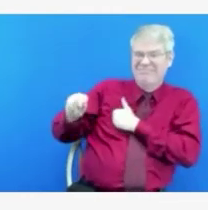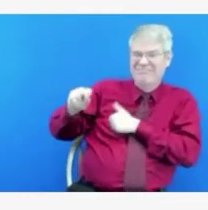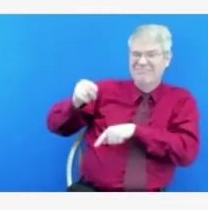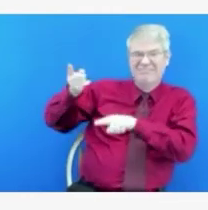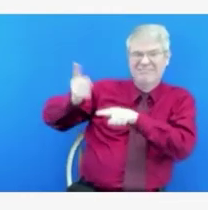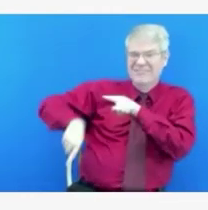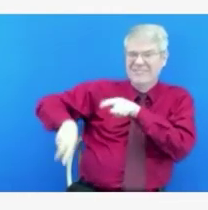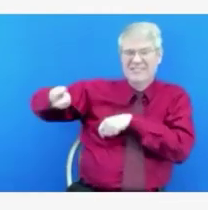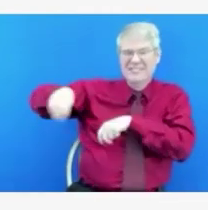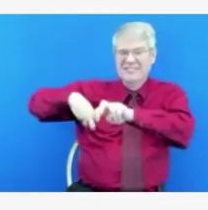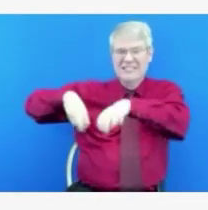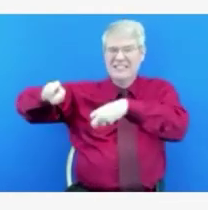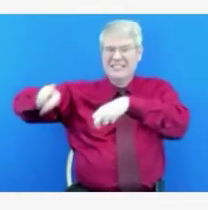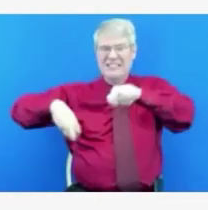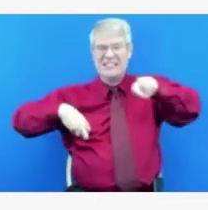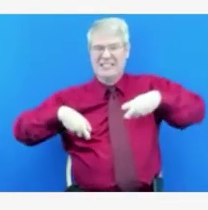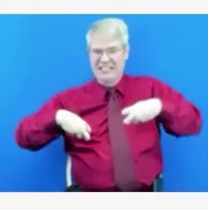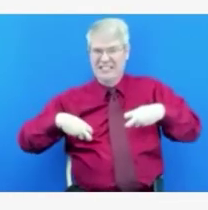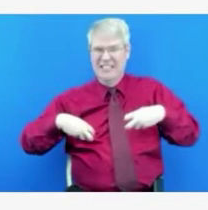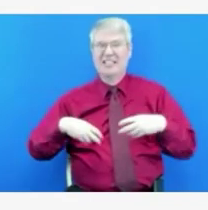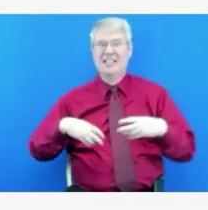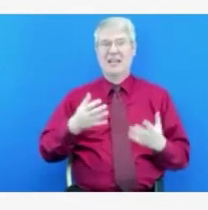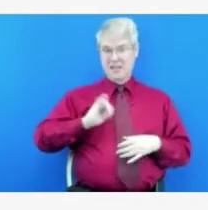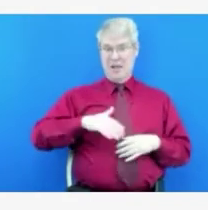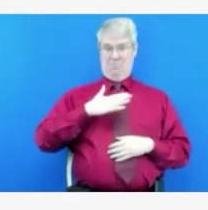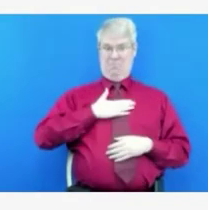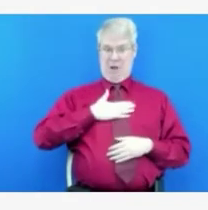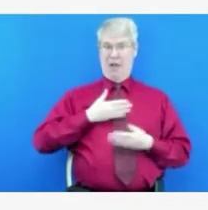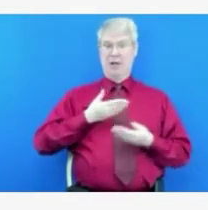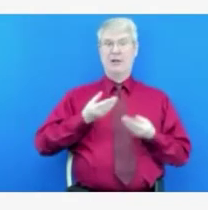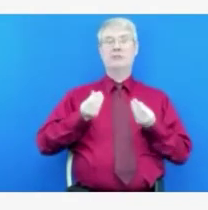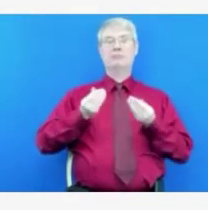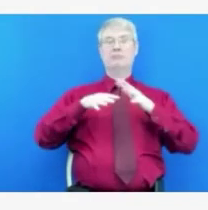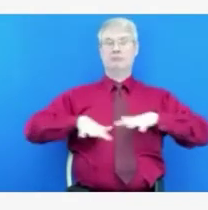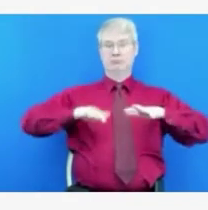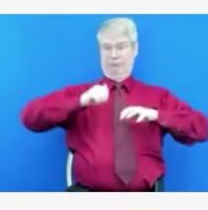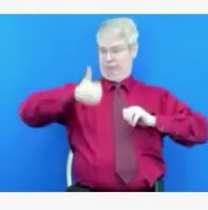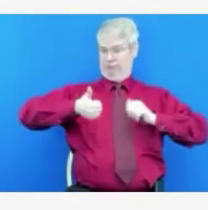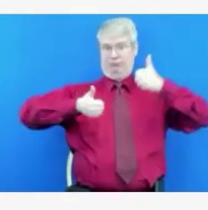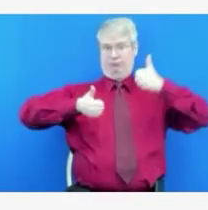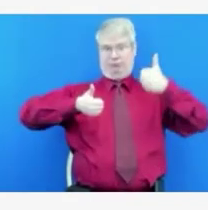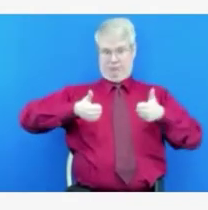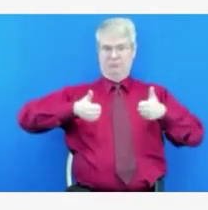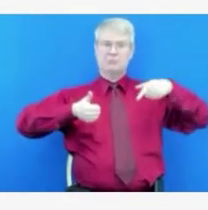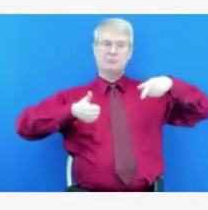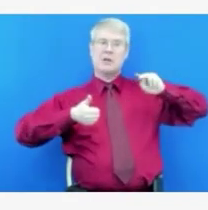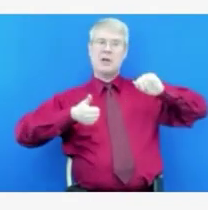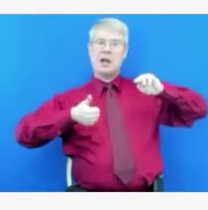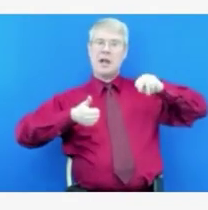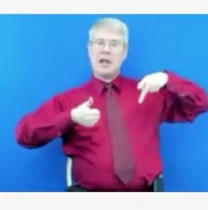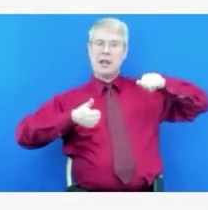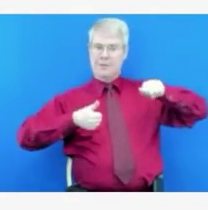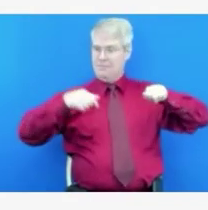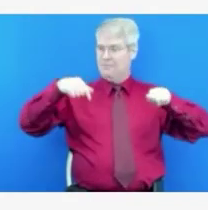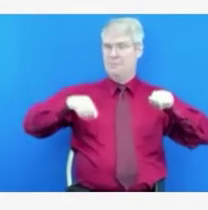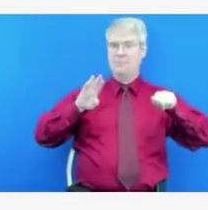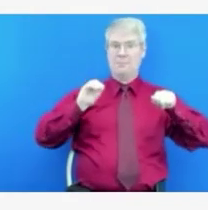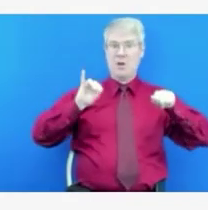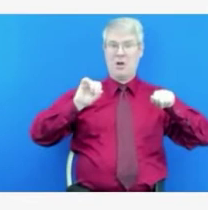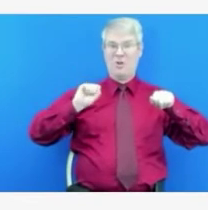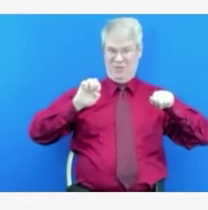nonconventional care delivery models, meaning that our health care teams are extended beyond anything that we would